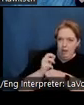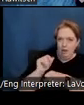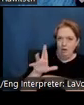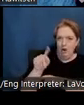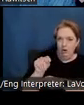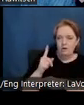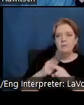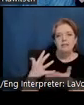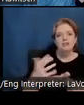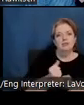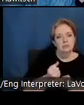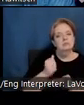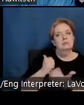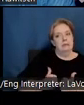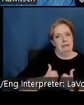living as an artist.